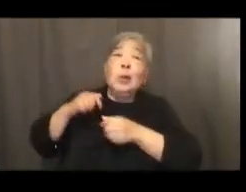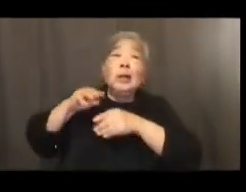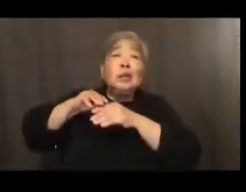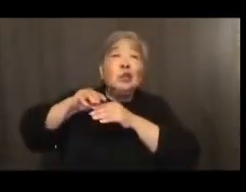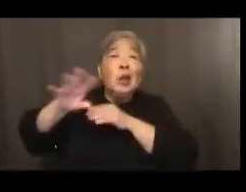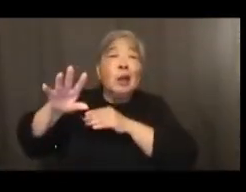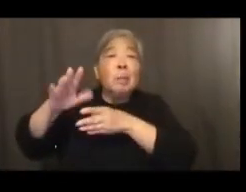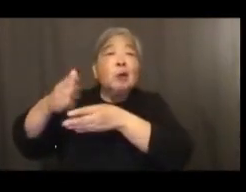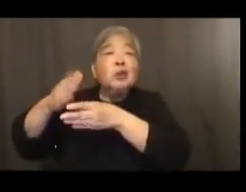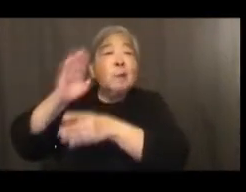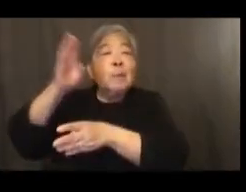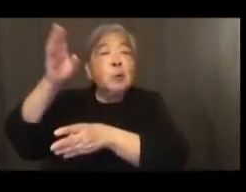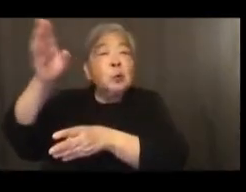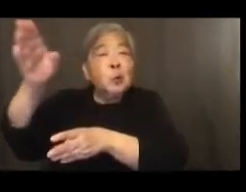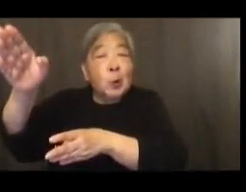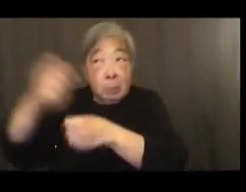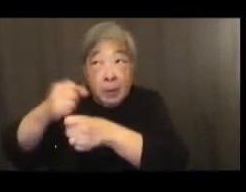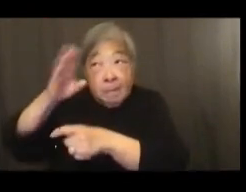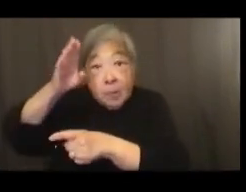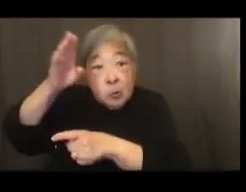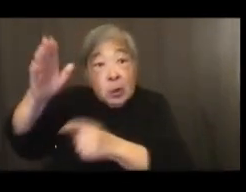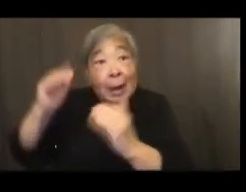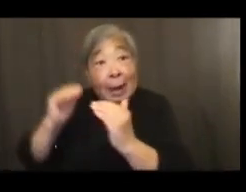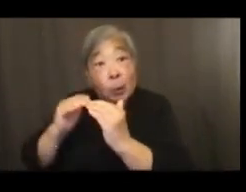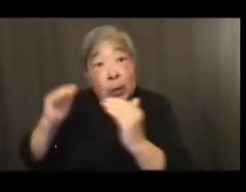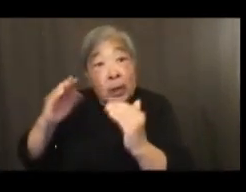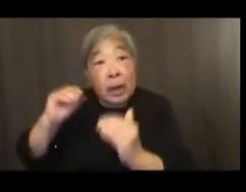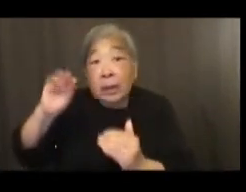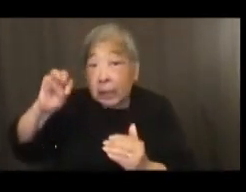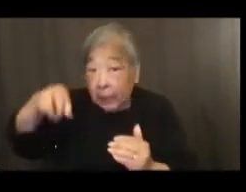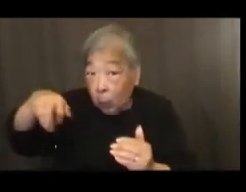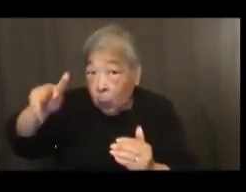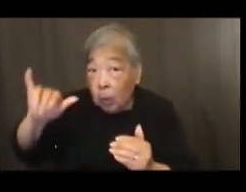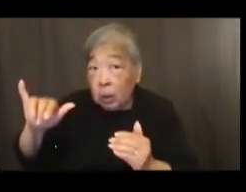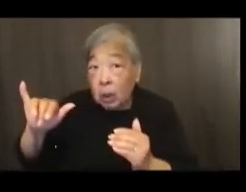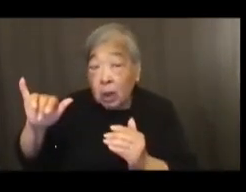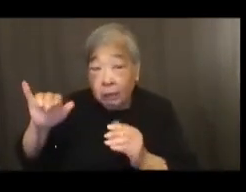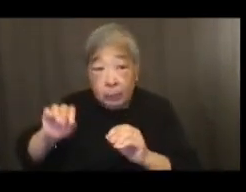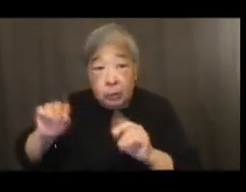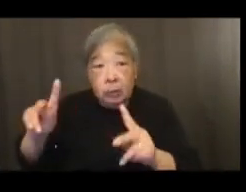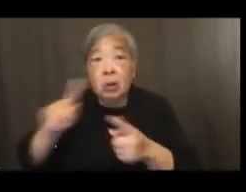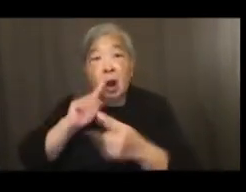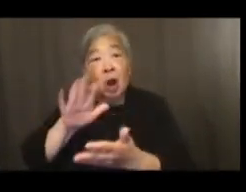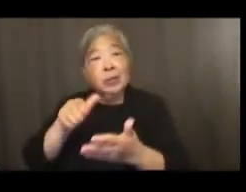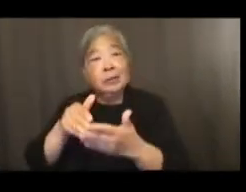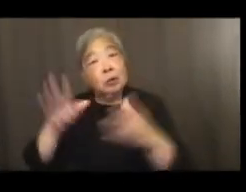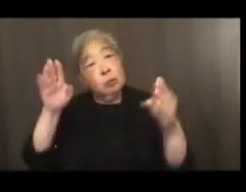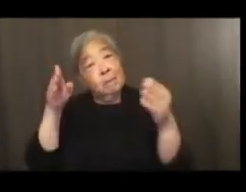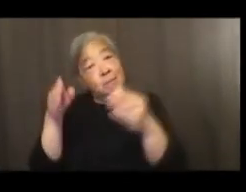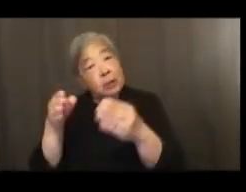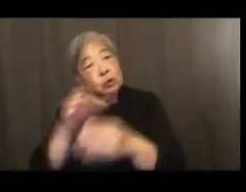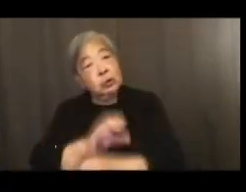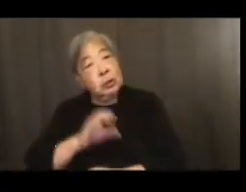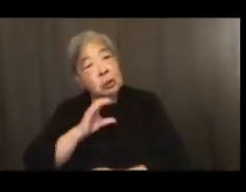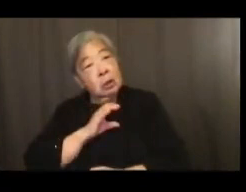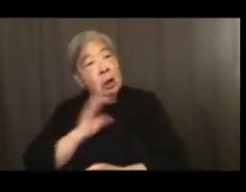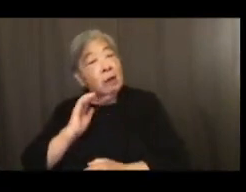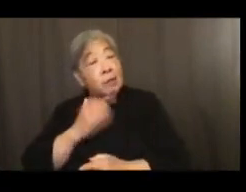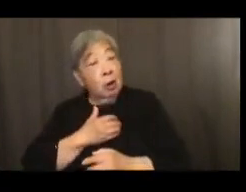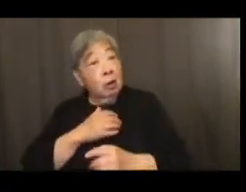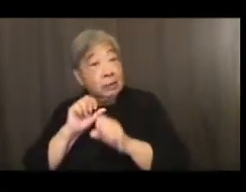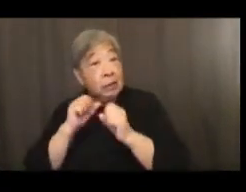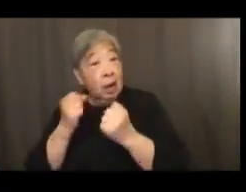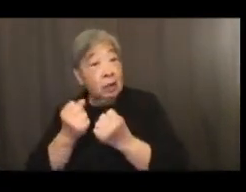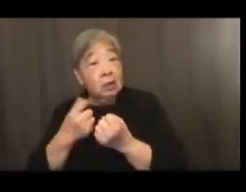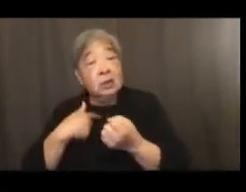one in which equity and equality of opportunity are the central features of our society. And to that end, we